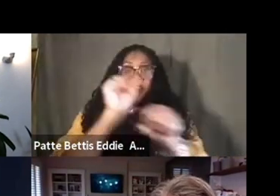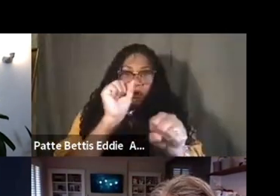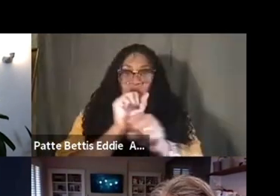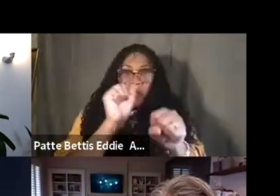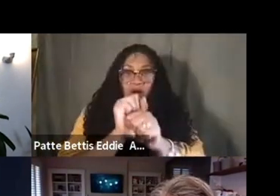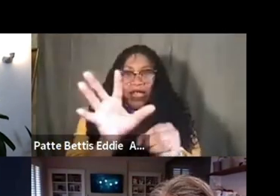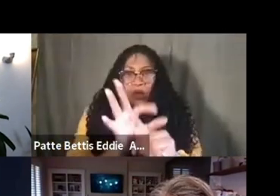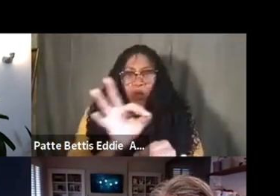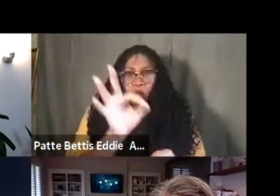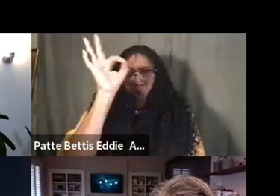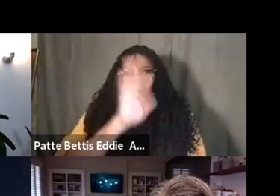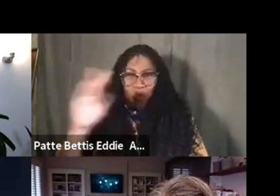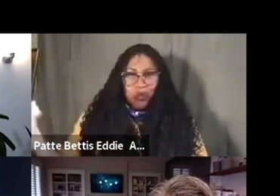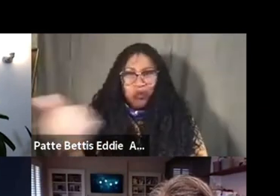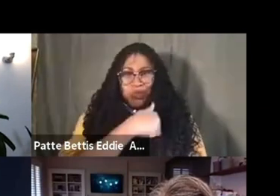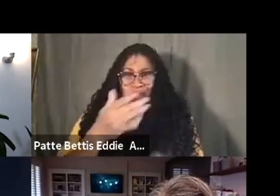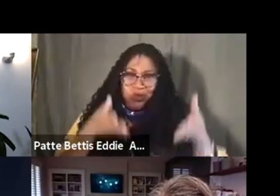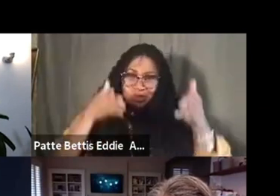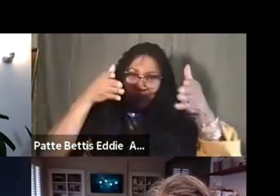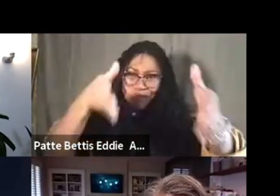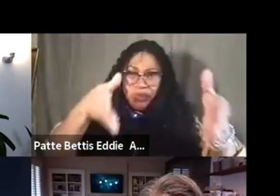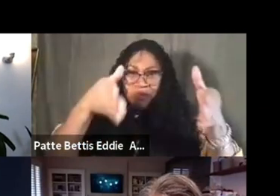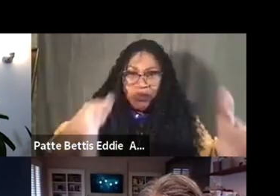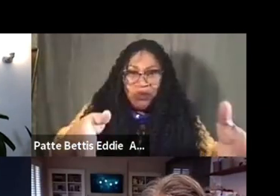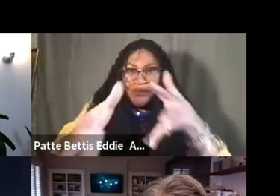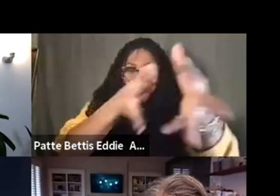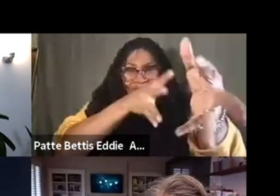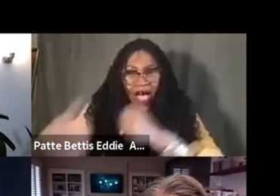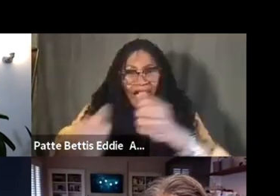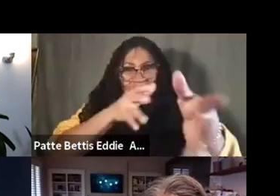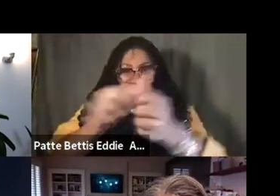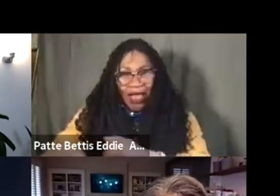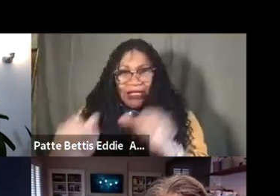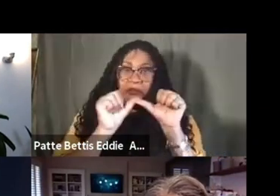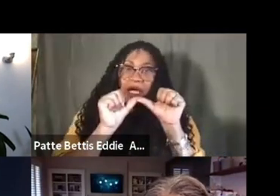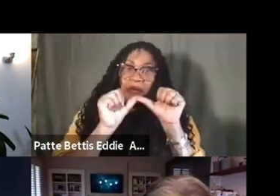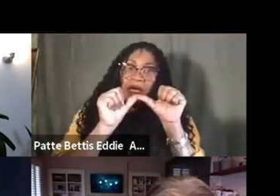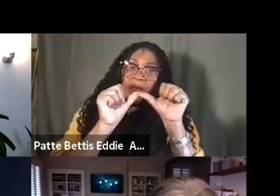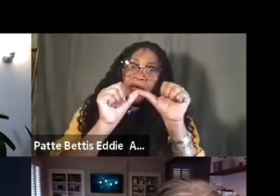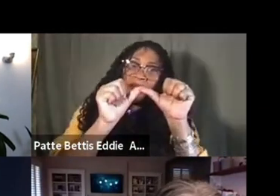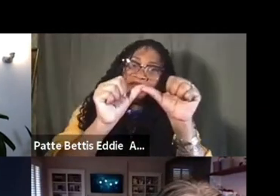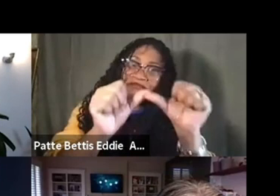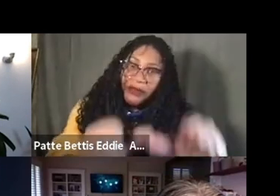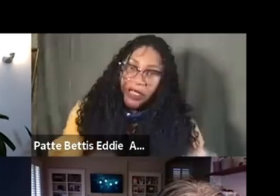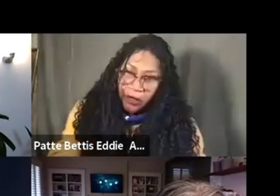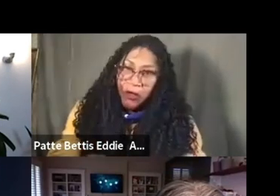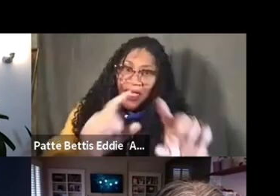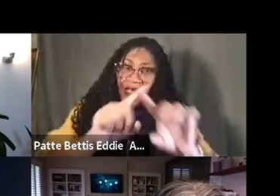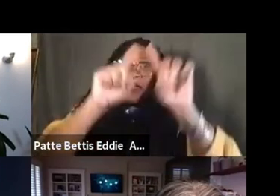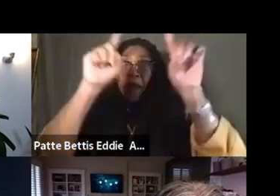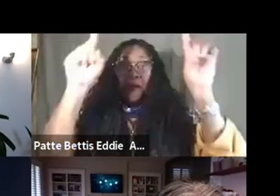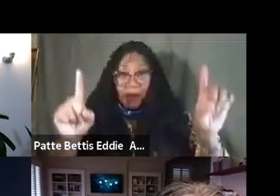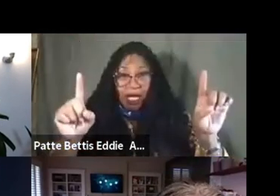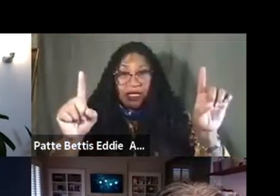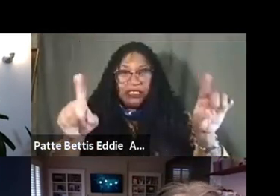ghostly matter and residue of, uh, the violences that are ongoing, but also thinking about doing this work out of a